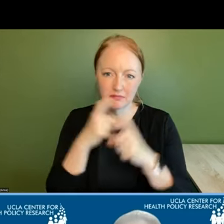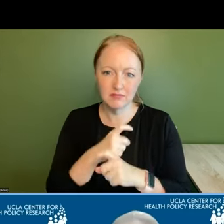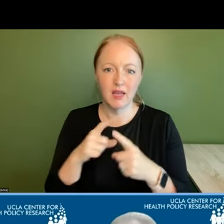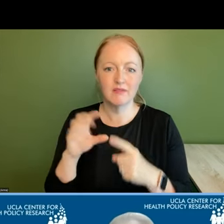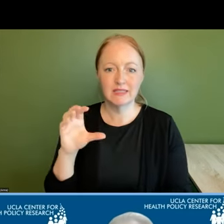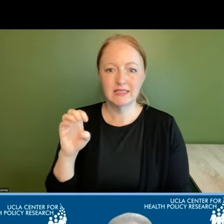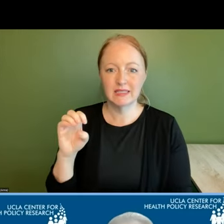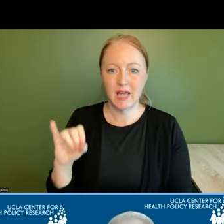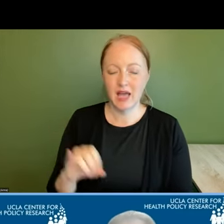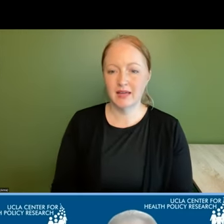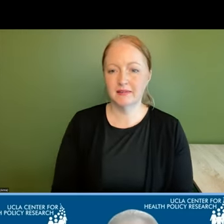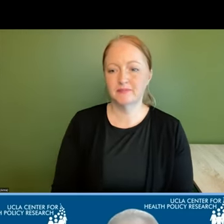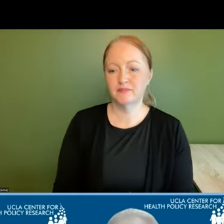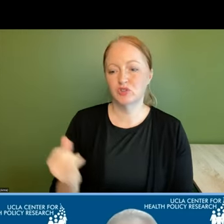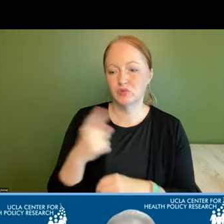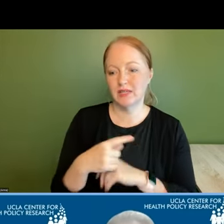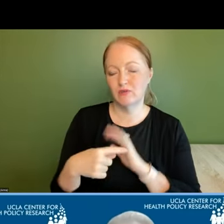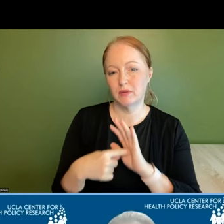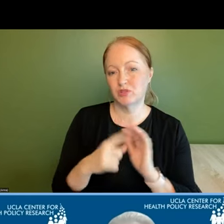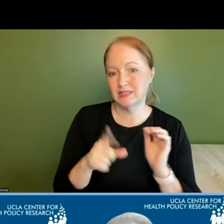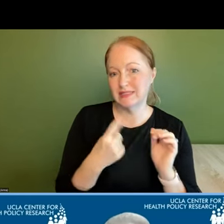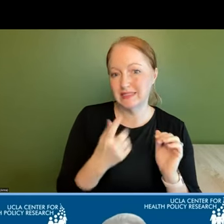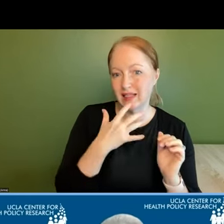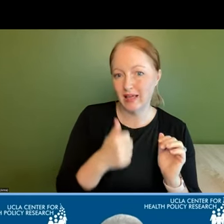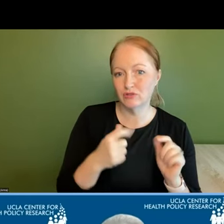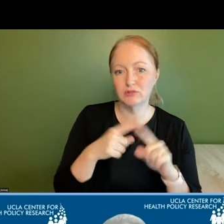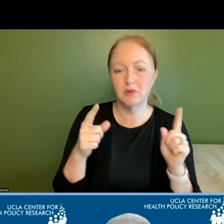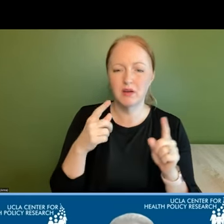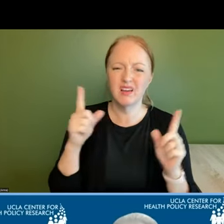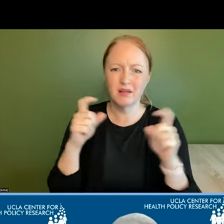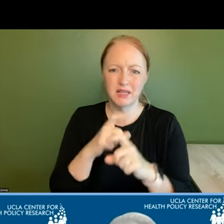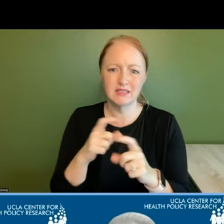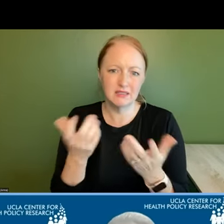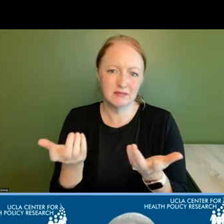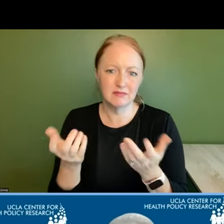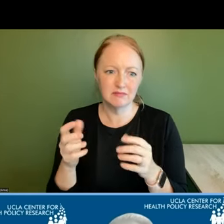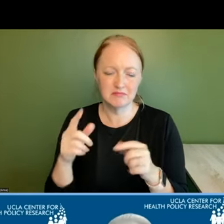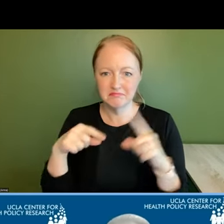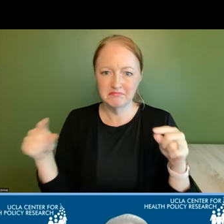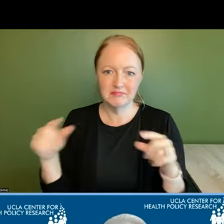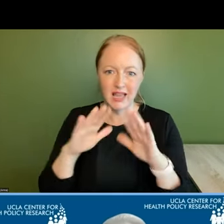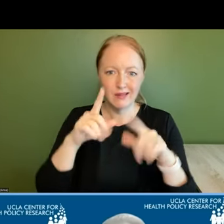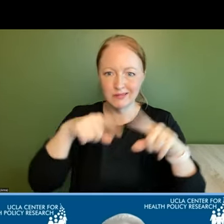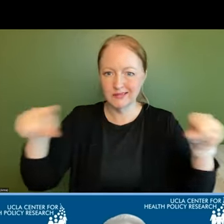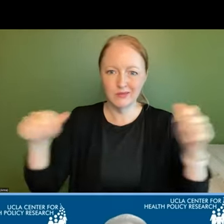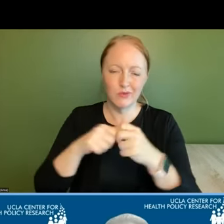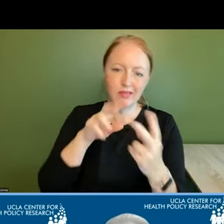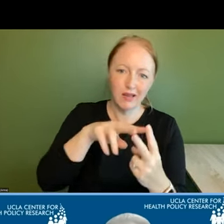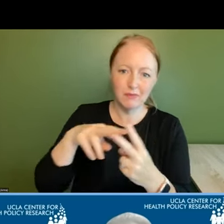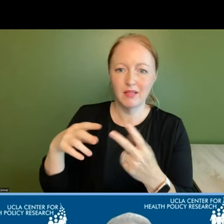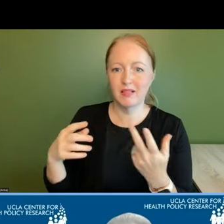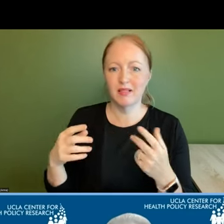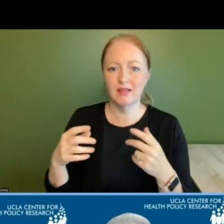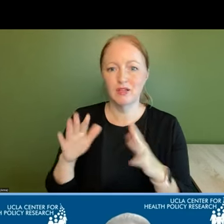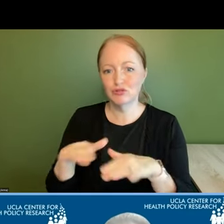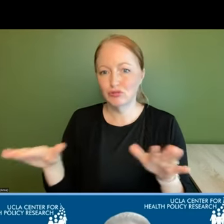cei today we presented just single elders but the complexity comes into various household types with couples uh